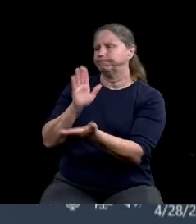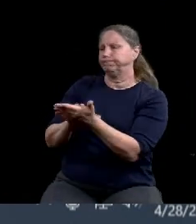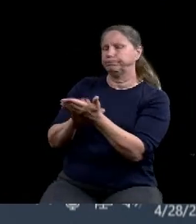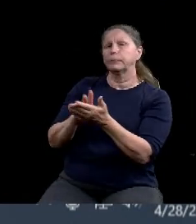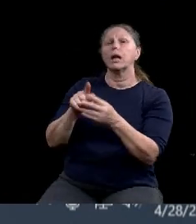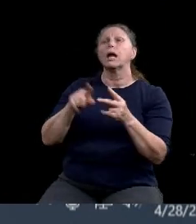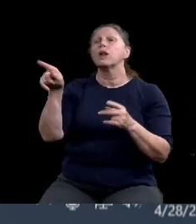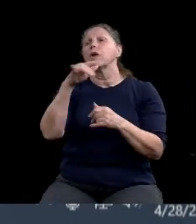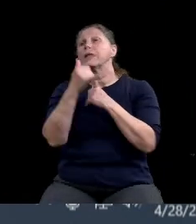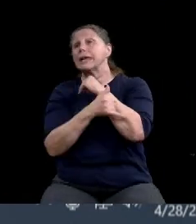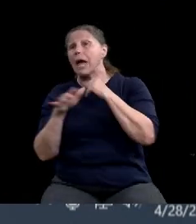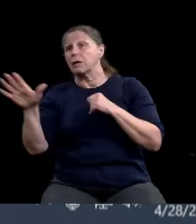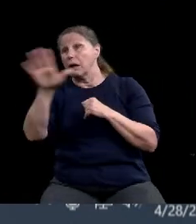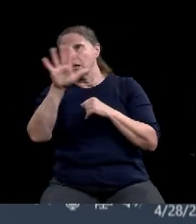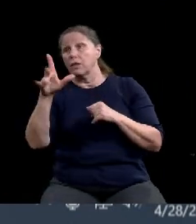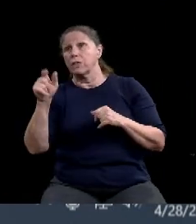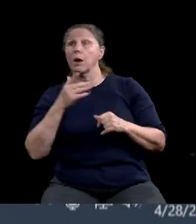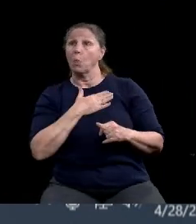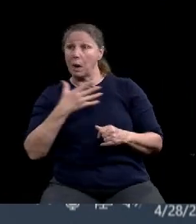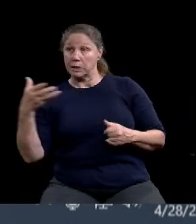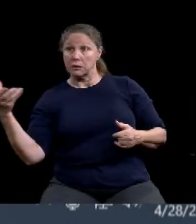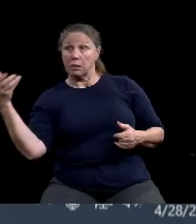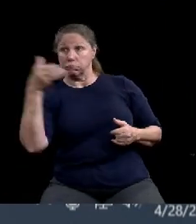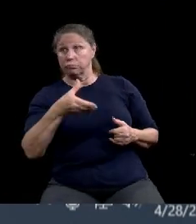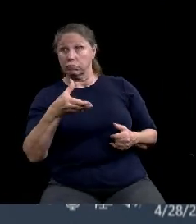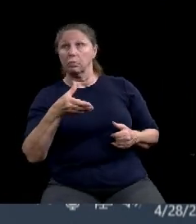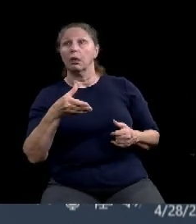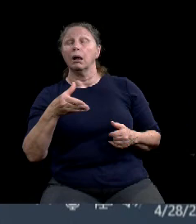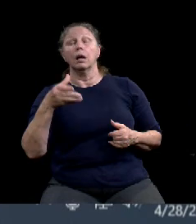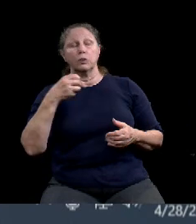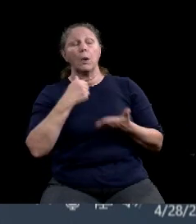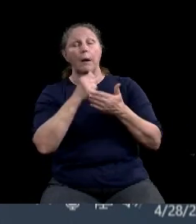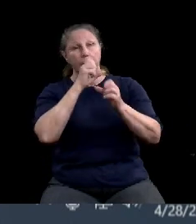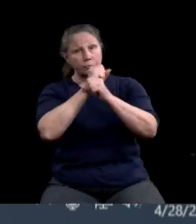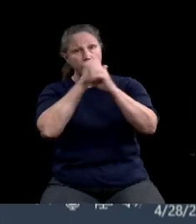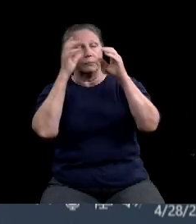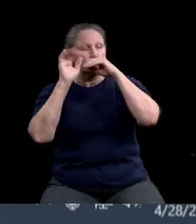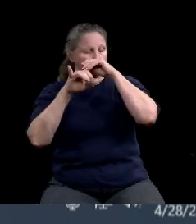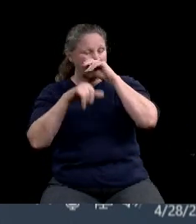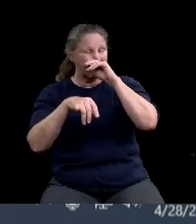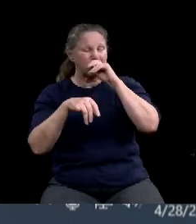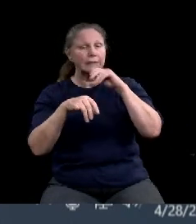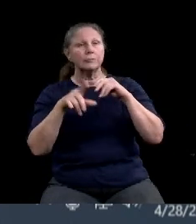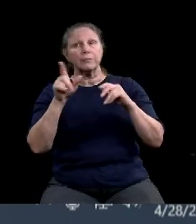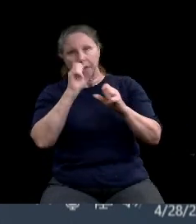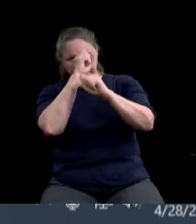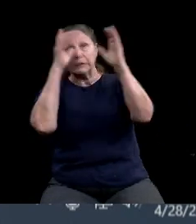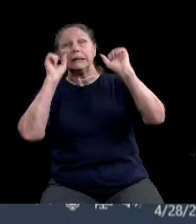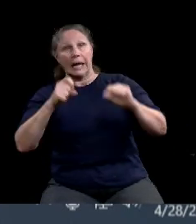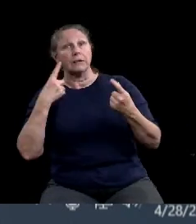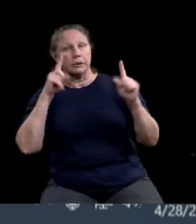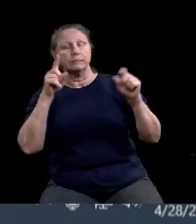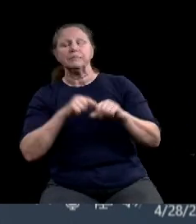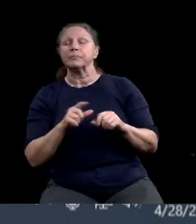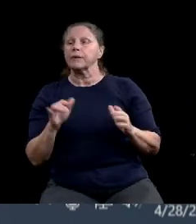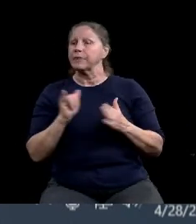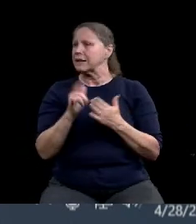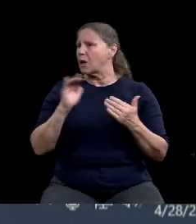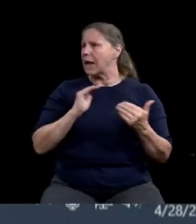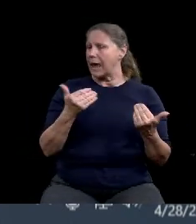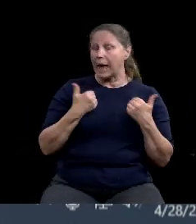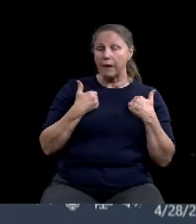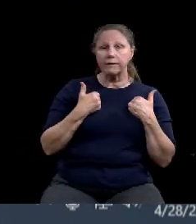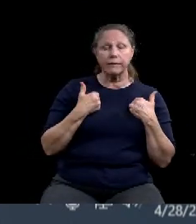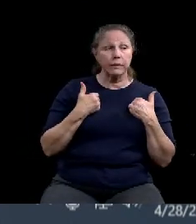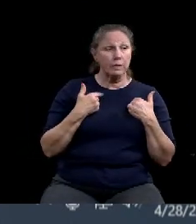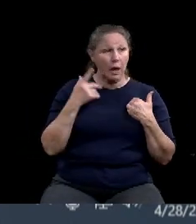for their vision on this. Um, that's, uh, that's really all I have. I hope, I hope this does make a big difference for our smallest businesses that haven't